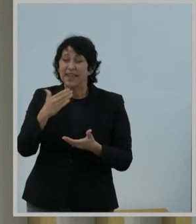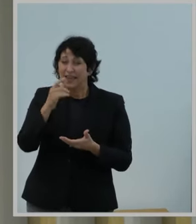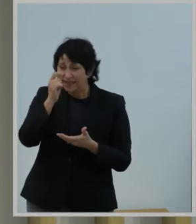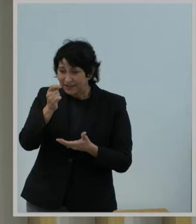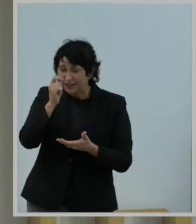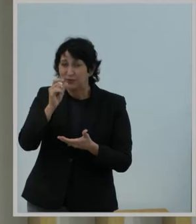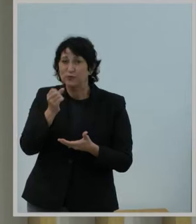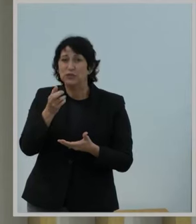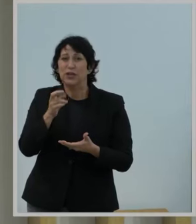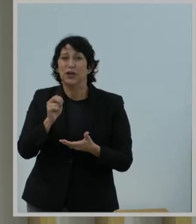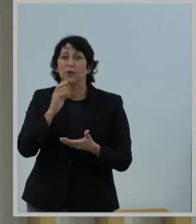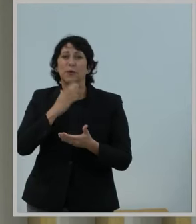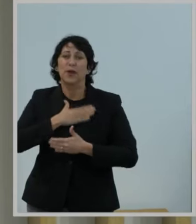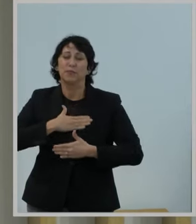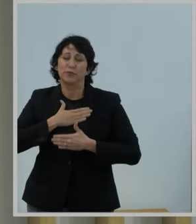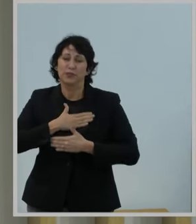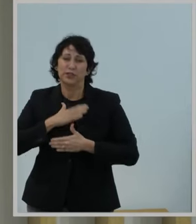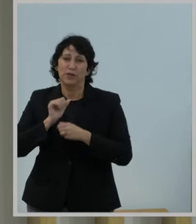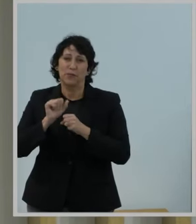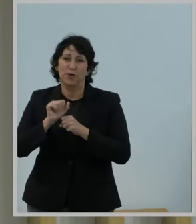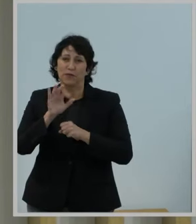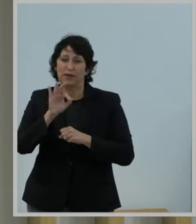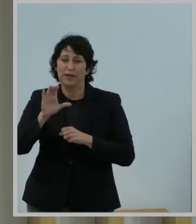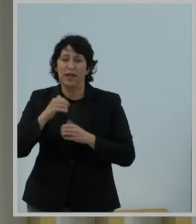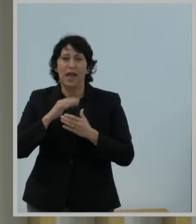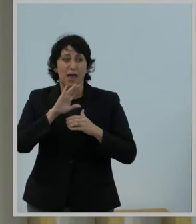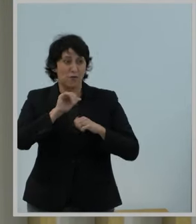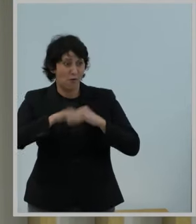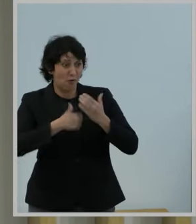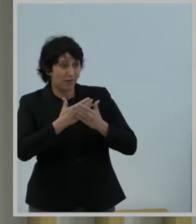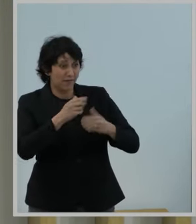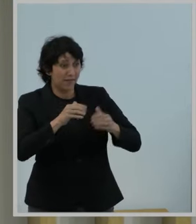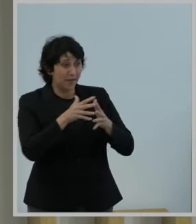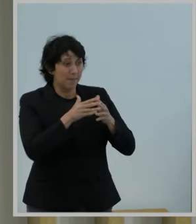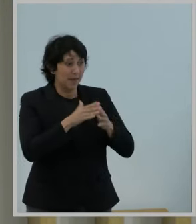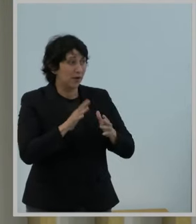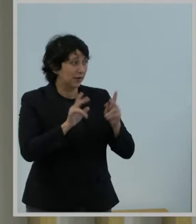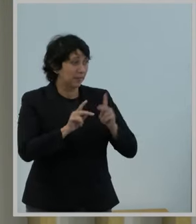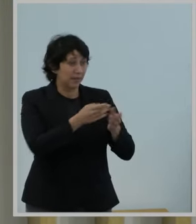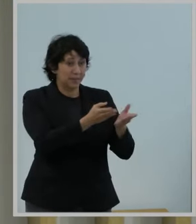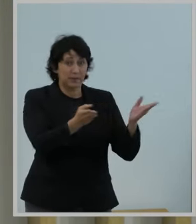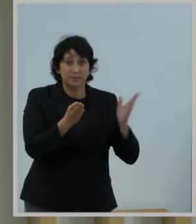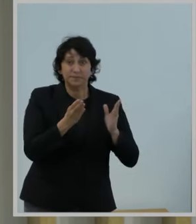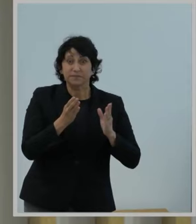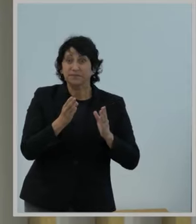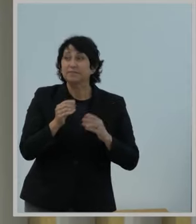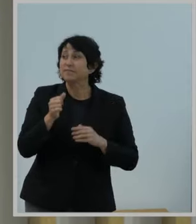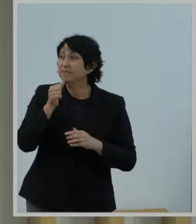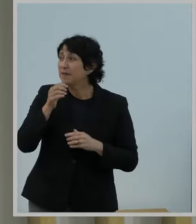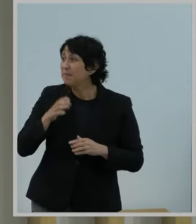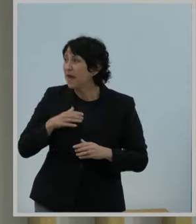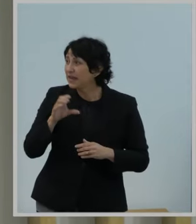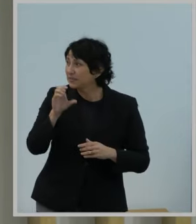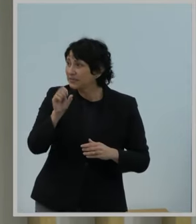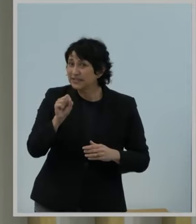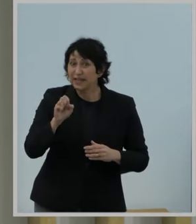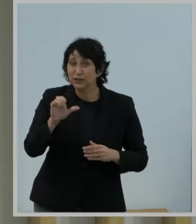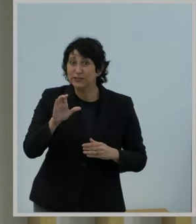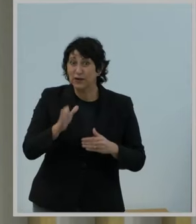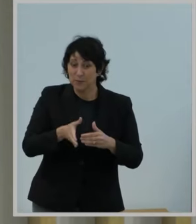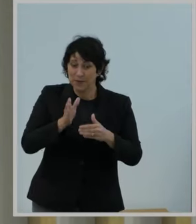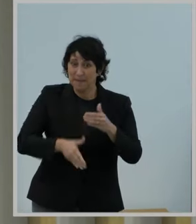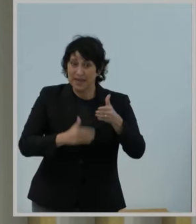for the FCC and on behalf of the American people. Madam Secretary, we finally made it.